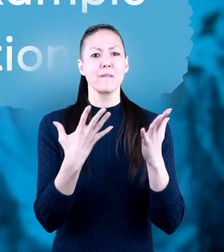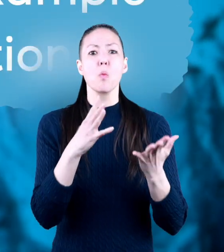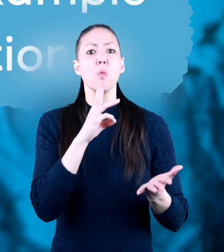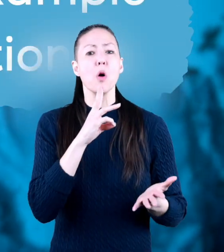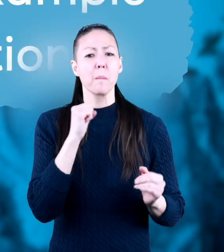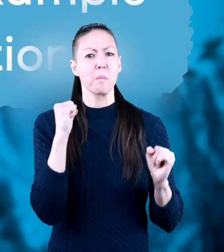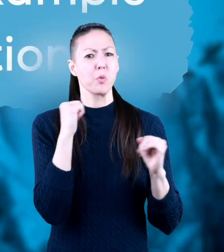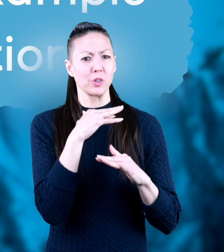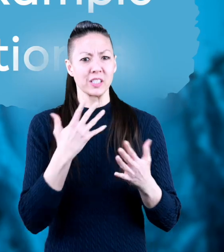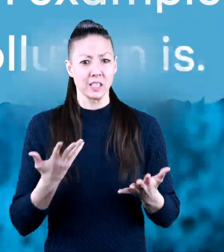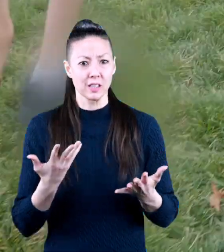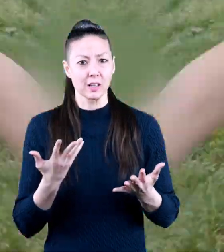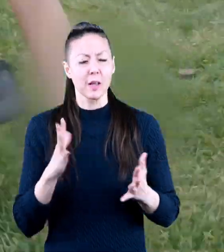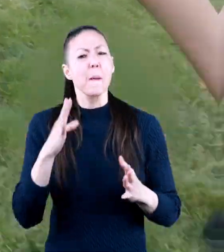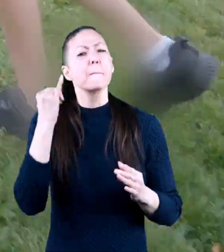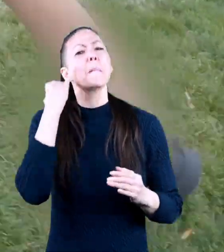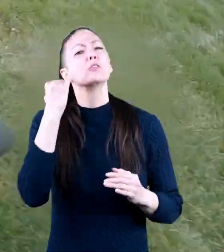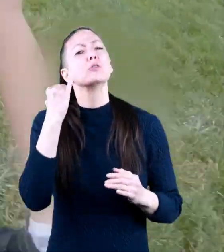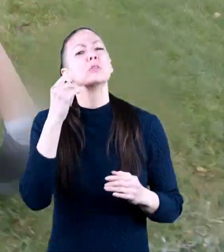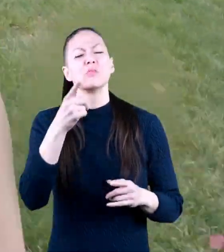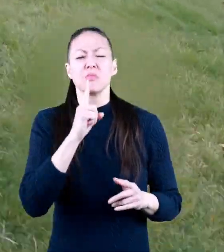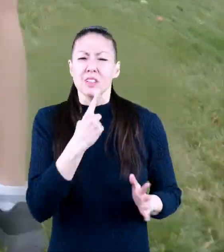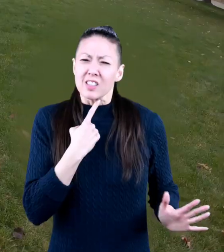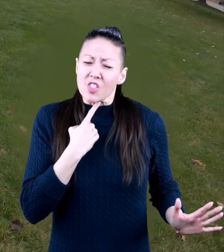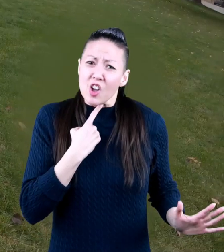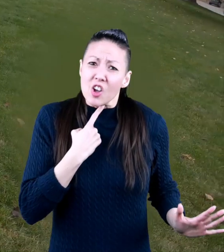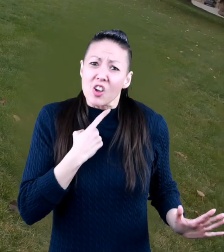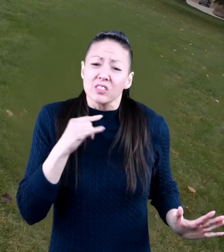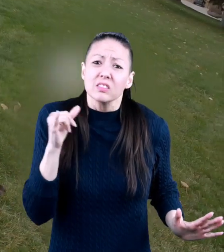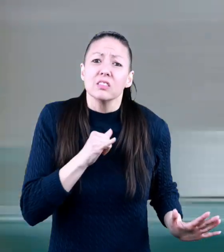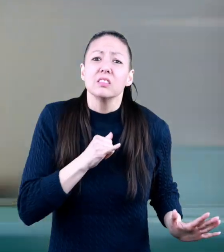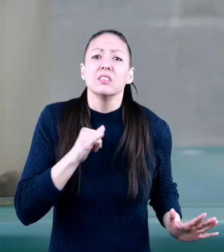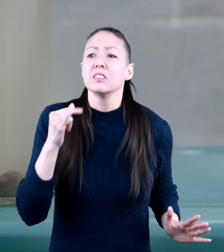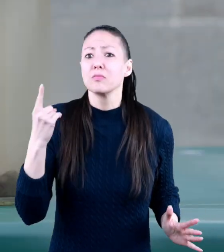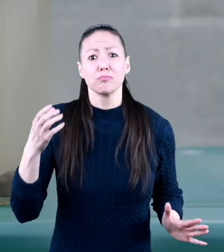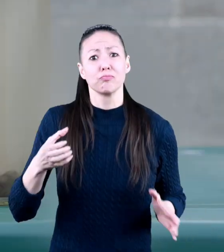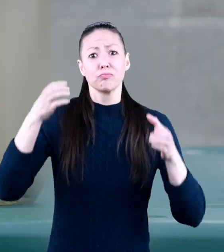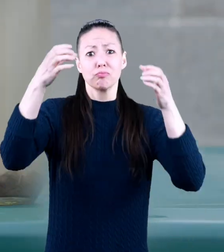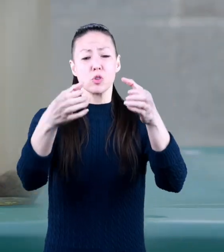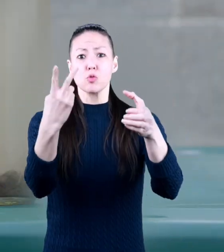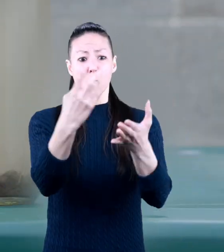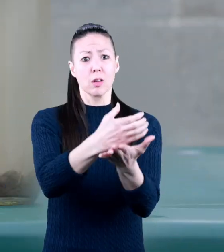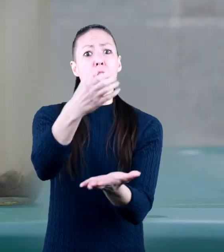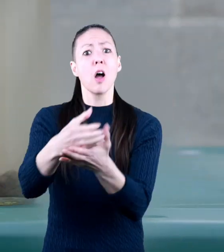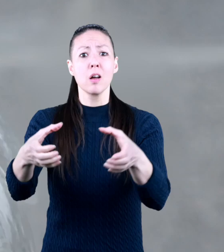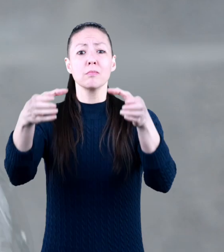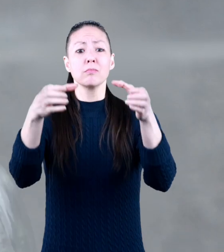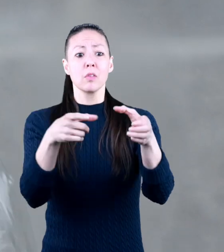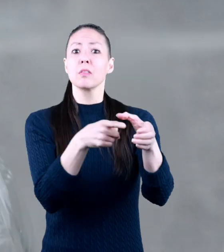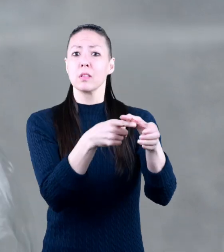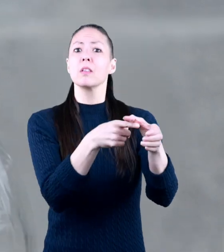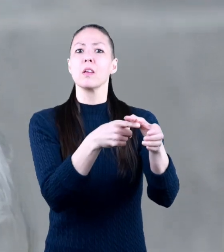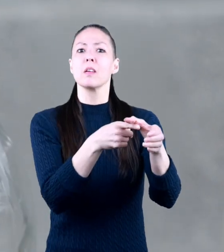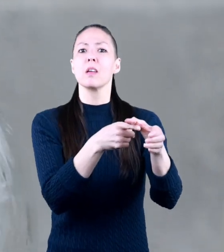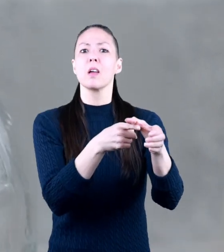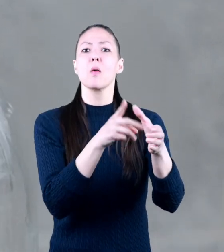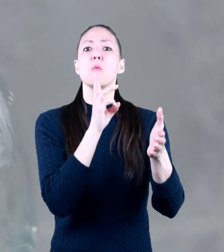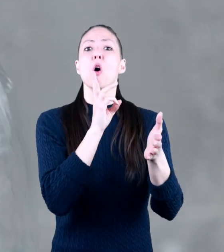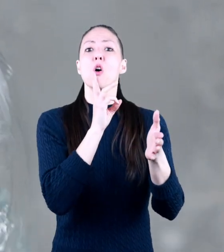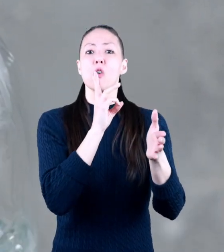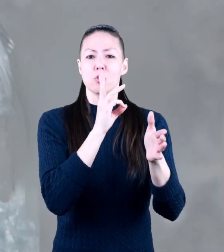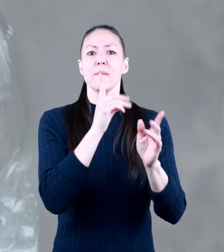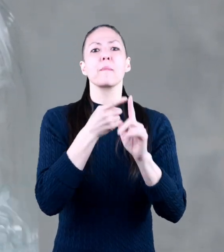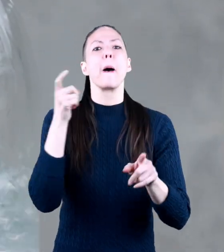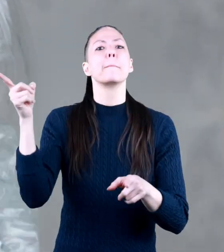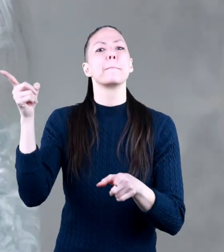what water pollution is imagine you're really thirsty and someone hands you two jars of water in the first jar you have